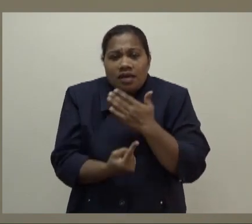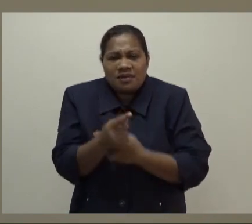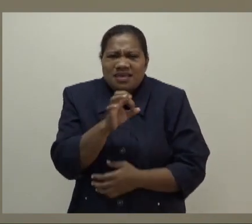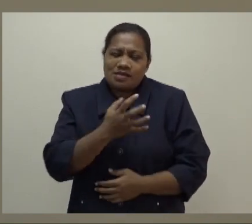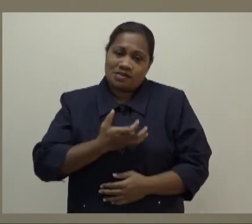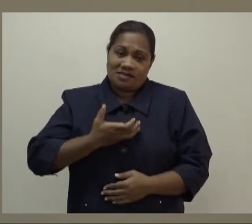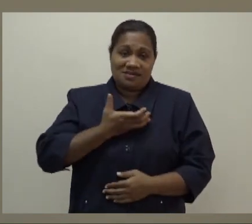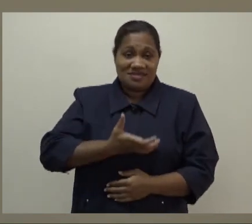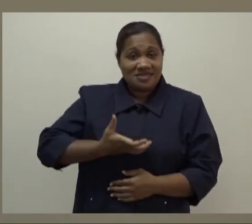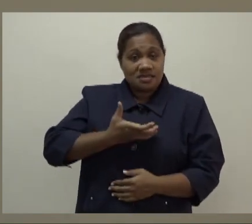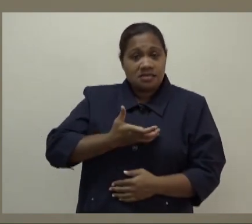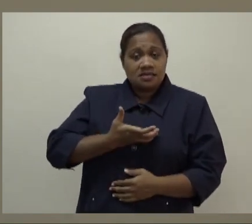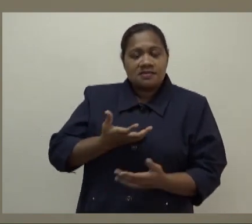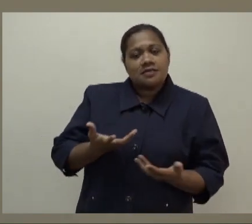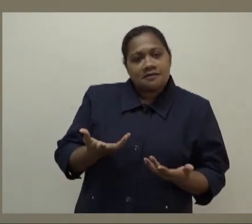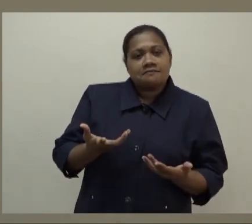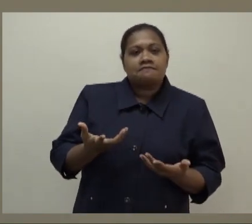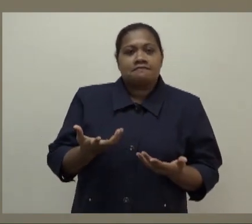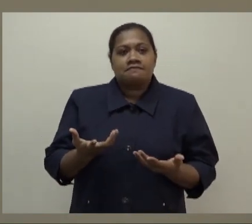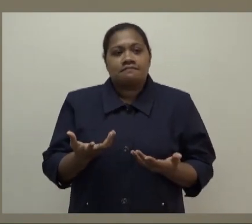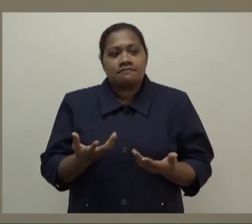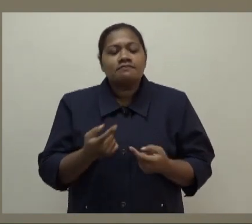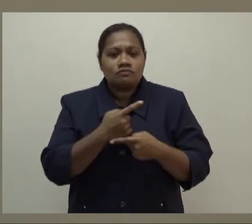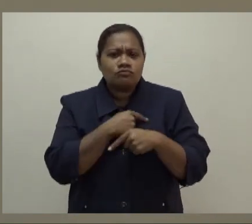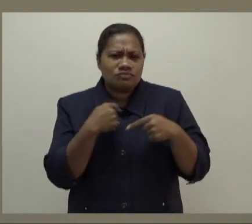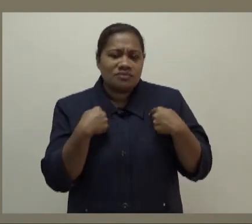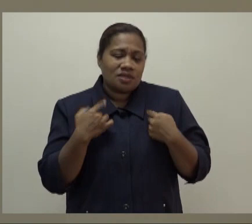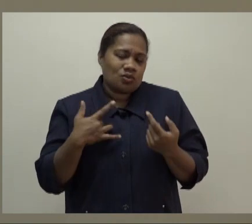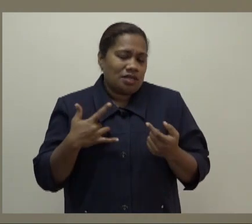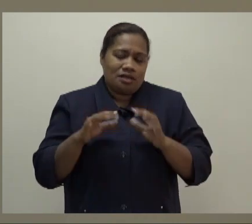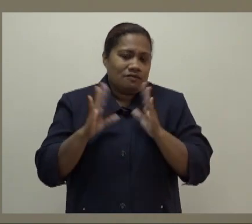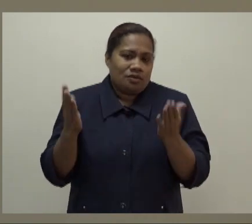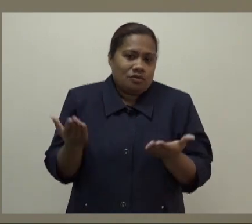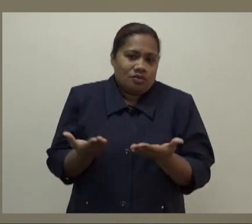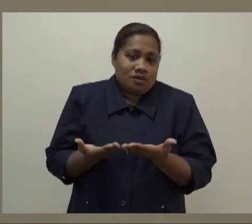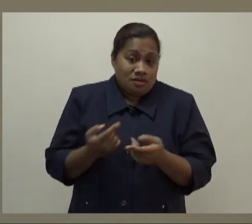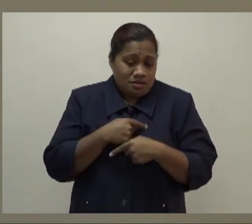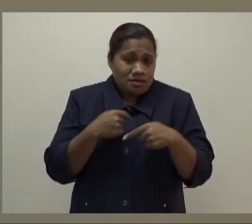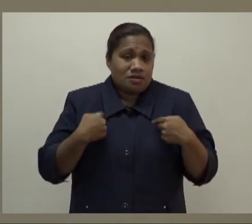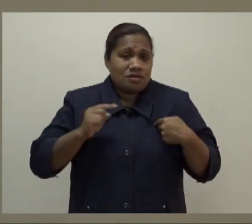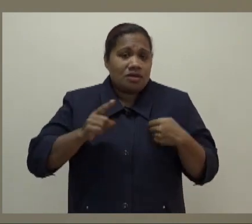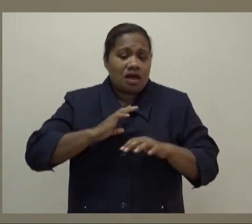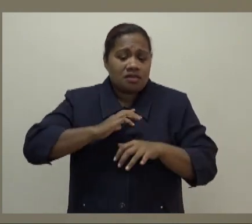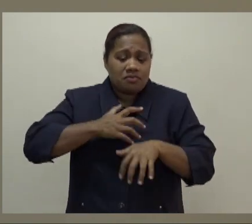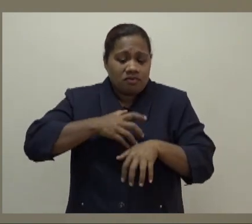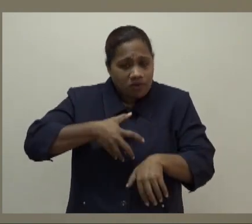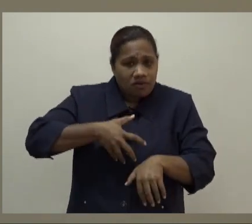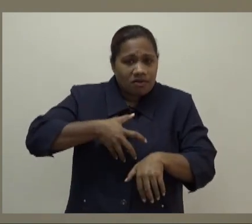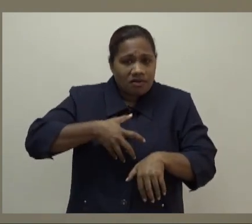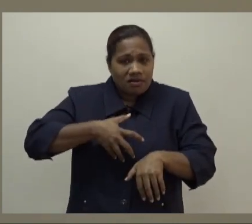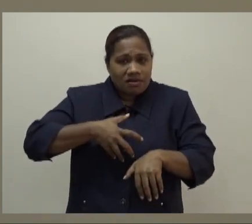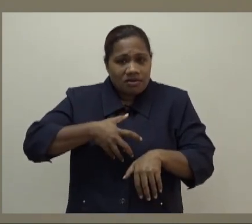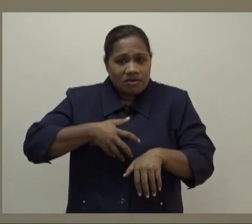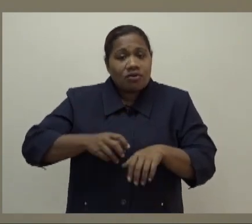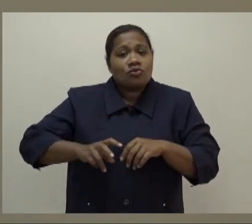However, unfortunately, I mean, we do live in a world where we have to adapt to a virus that can cause